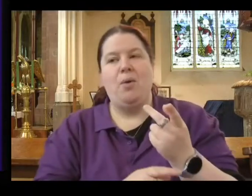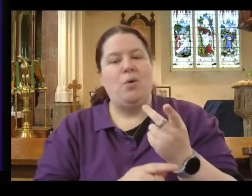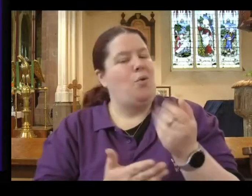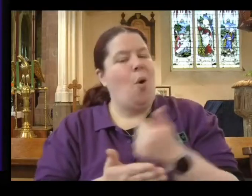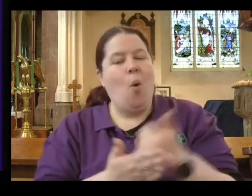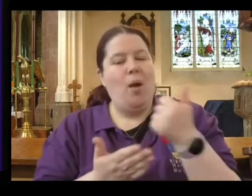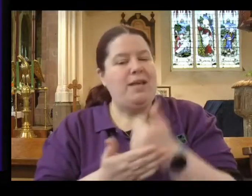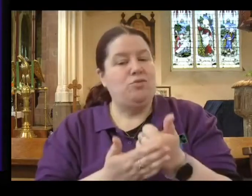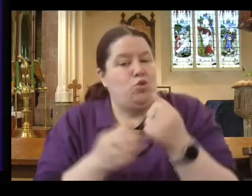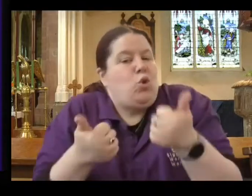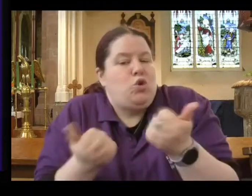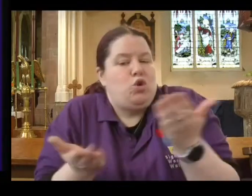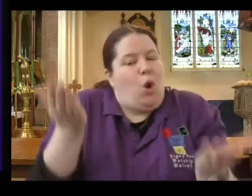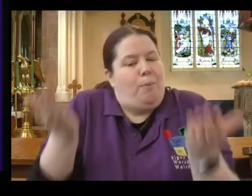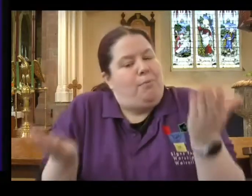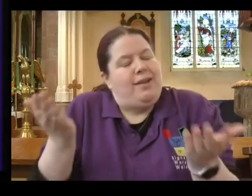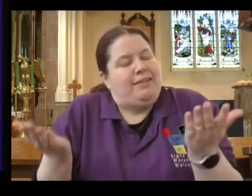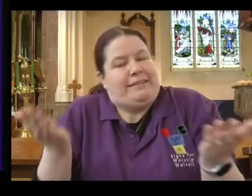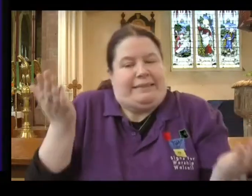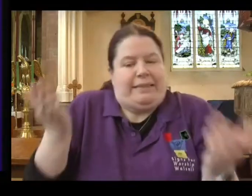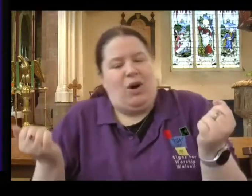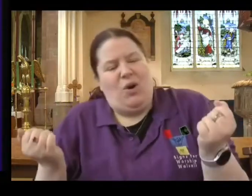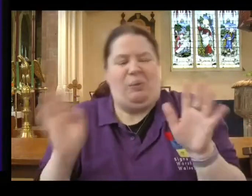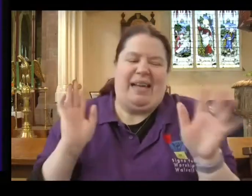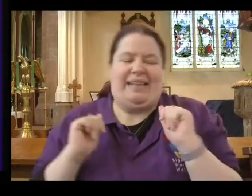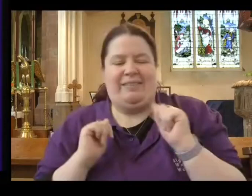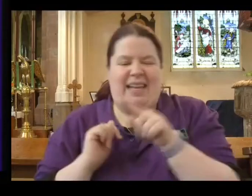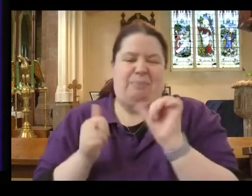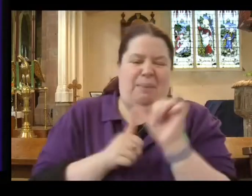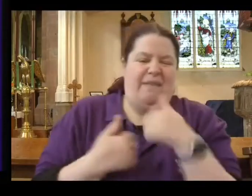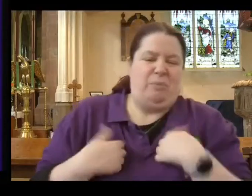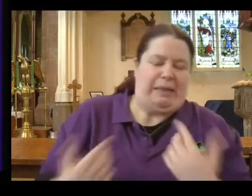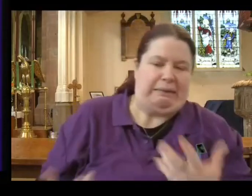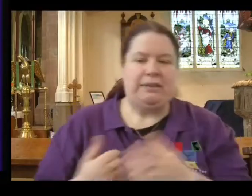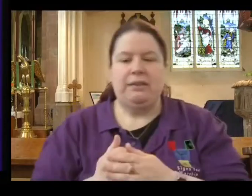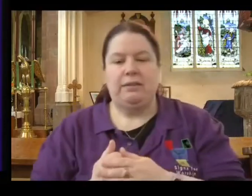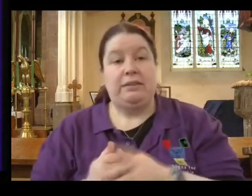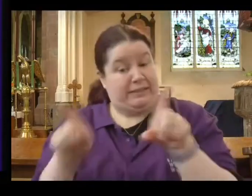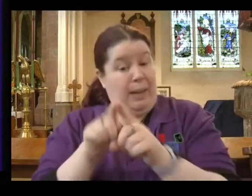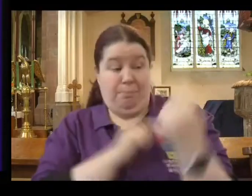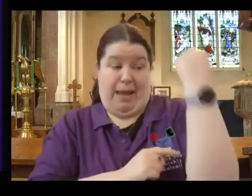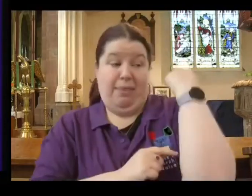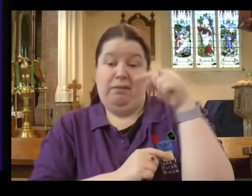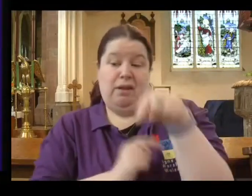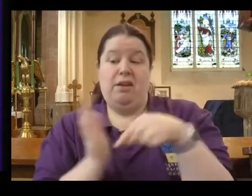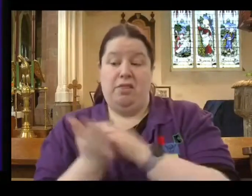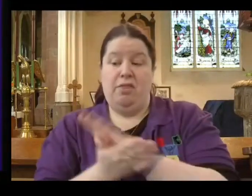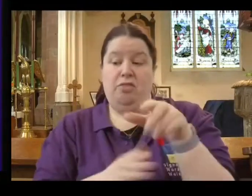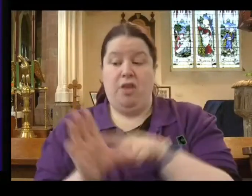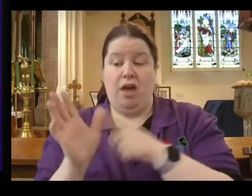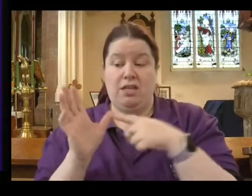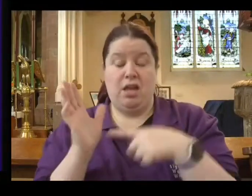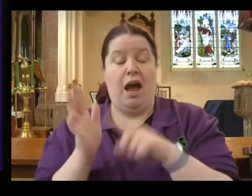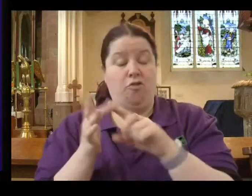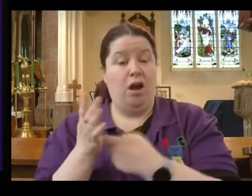not right. And to summarize this message in Thyatira, good stuff is happening, but don't be led astray.